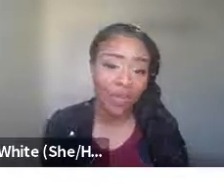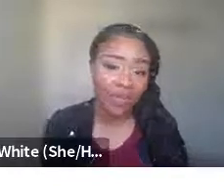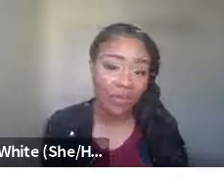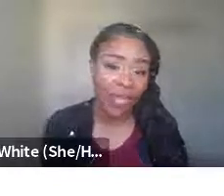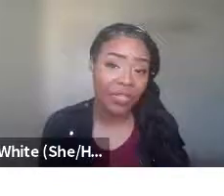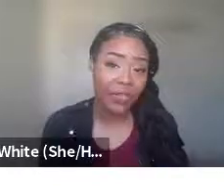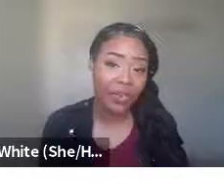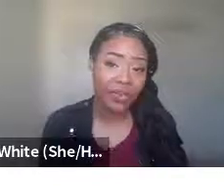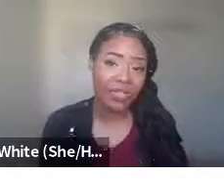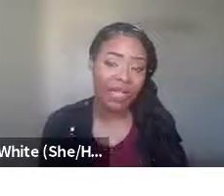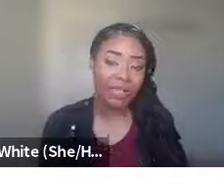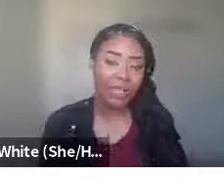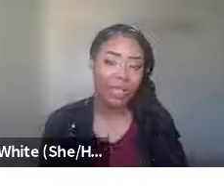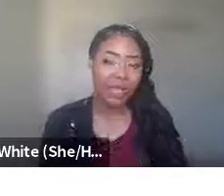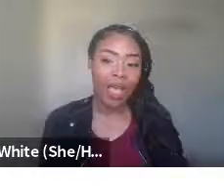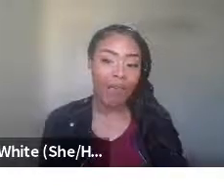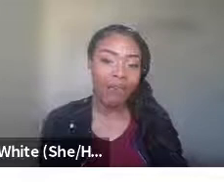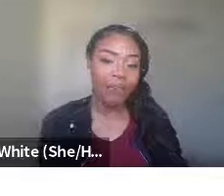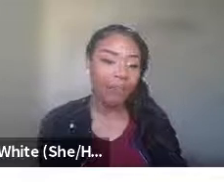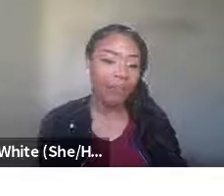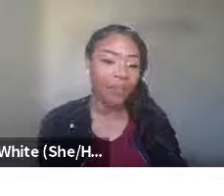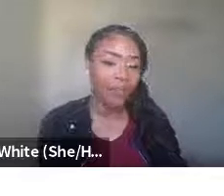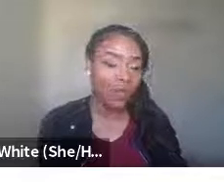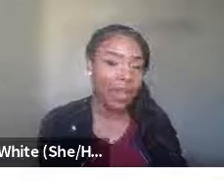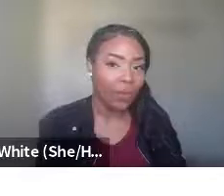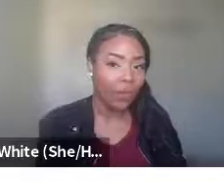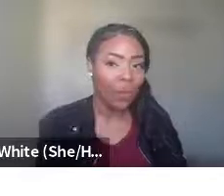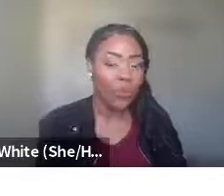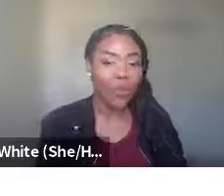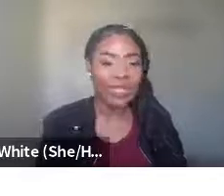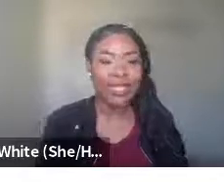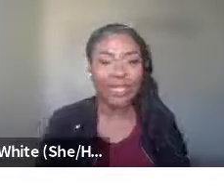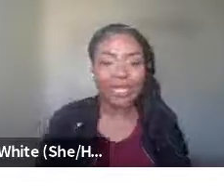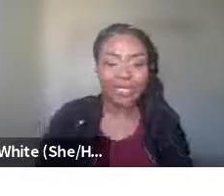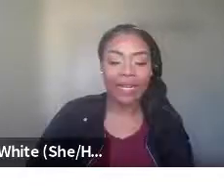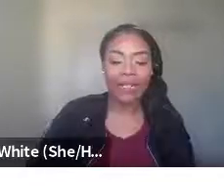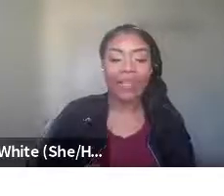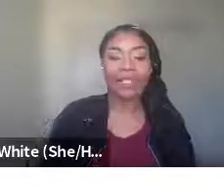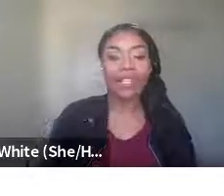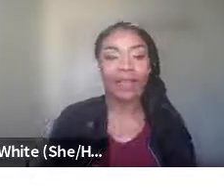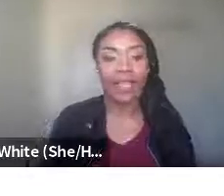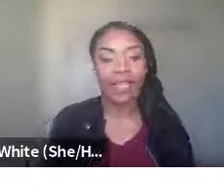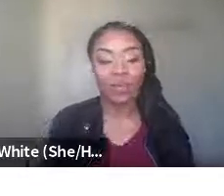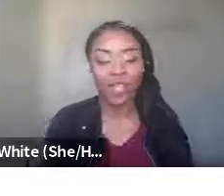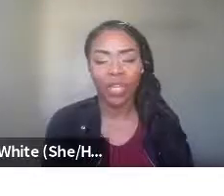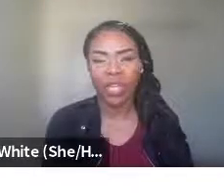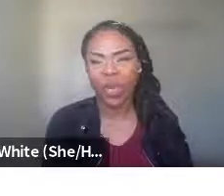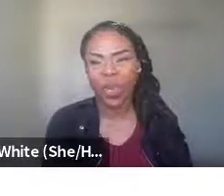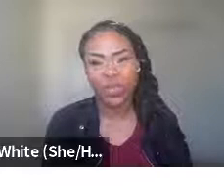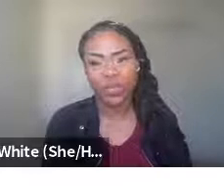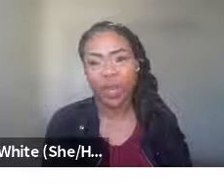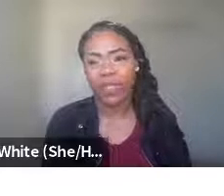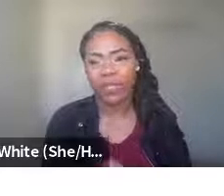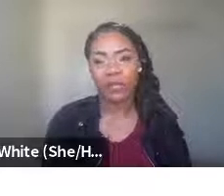is for the girls ages 4 through 10. And so again, the reason that they did this study is because they found that there was a